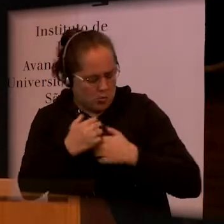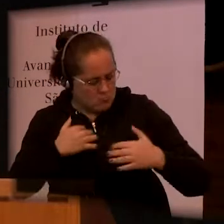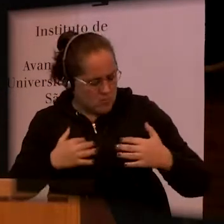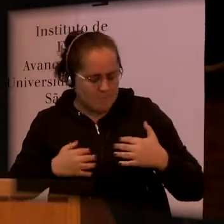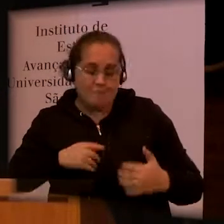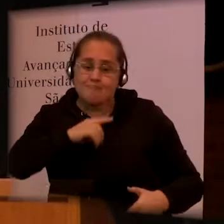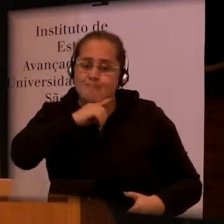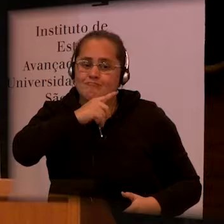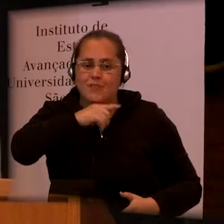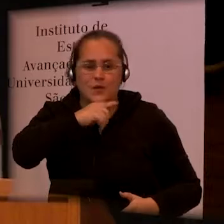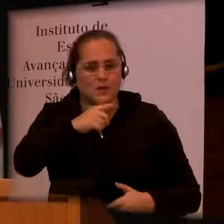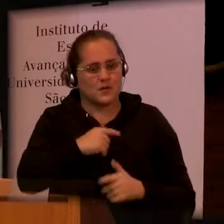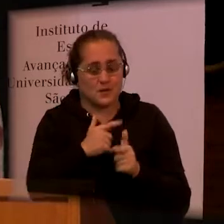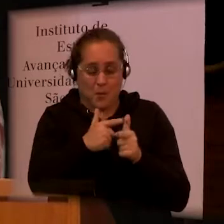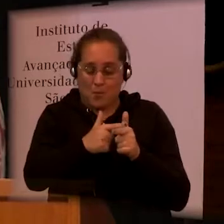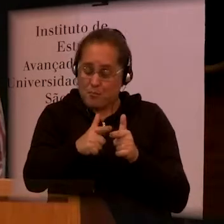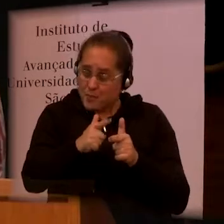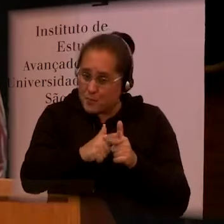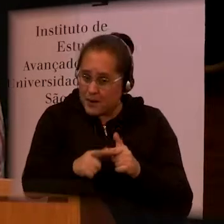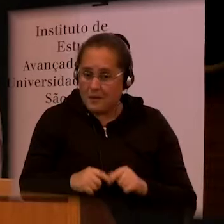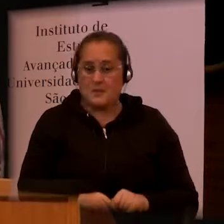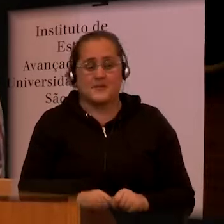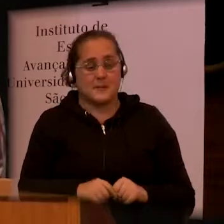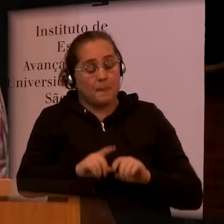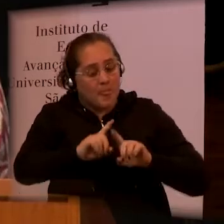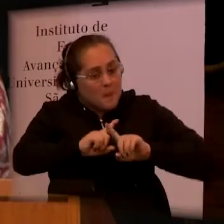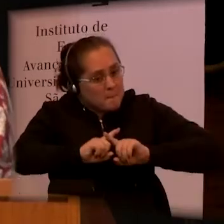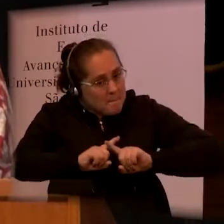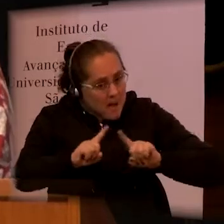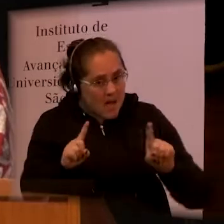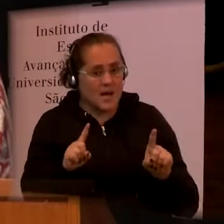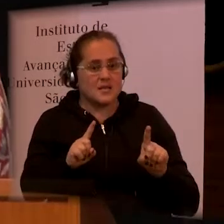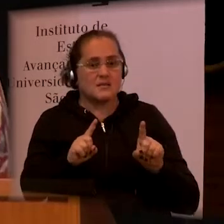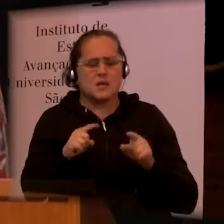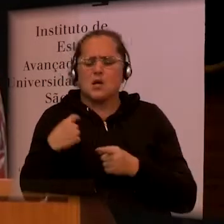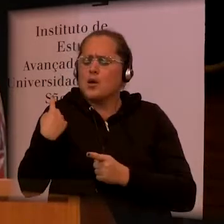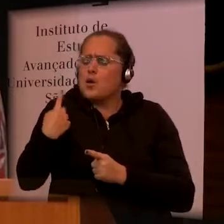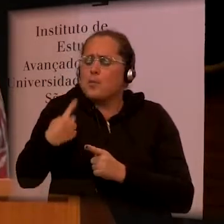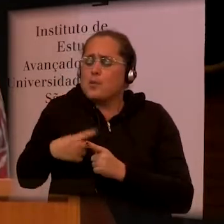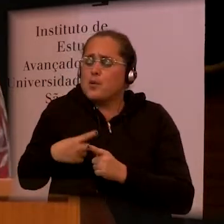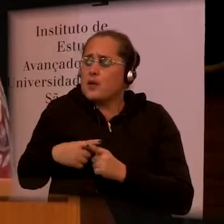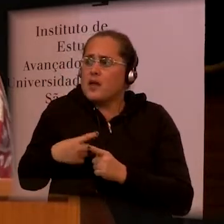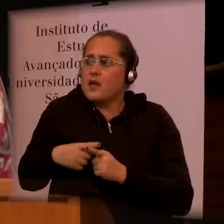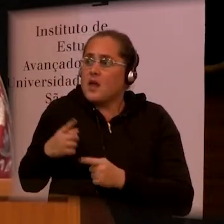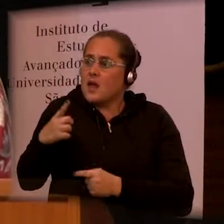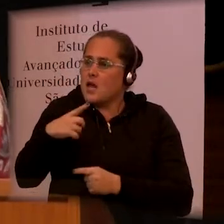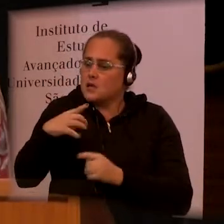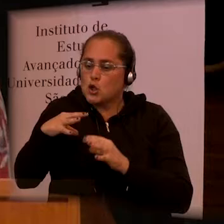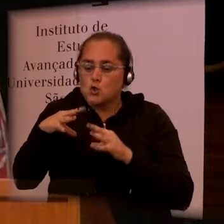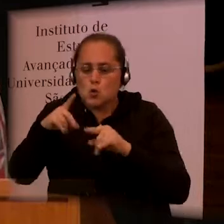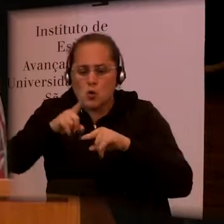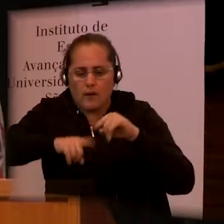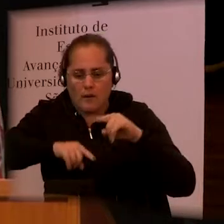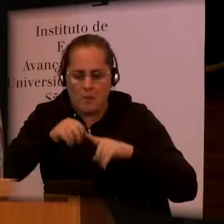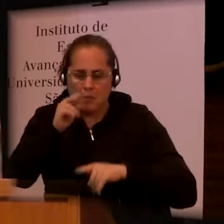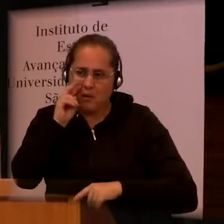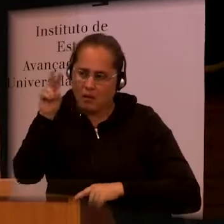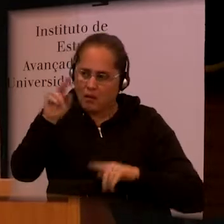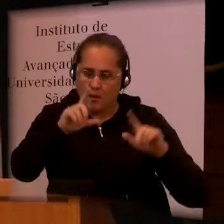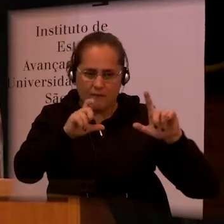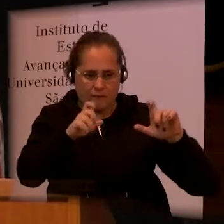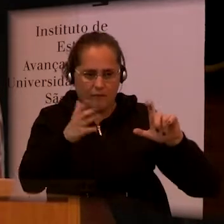Cognitively is fine. But because of his assistive devices and because he's got money and is educated, he is